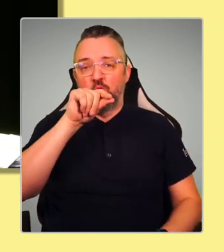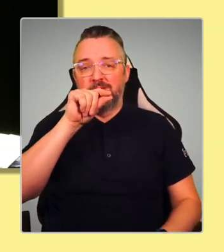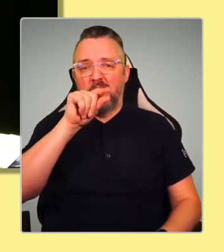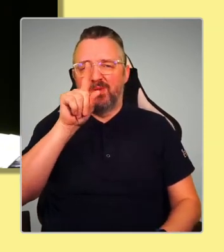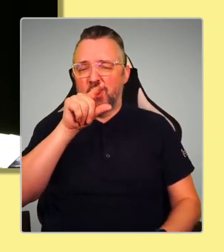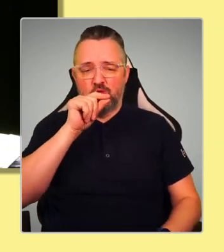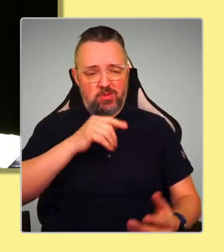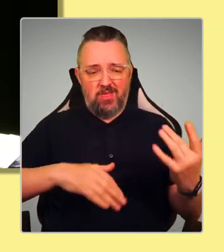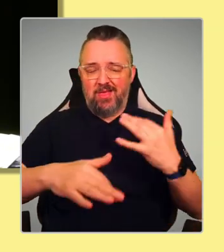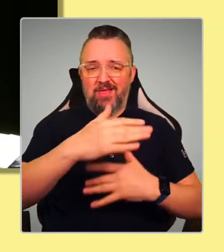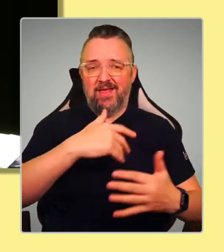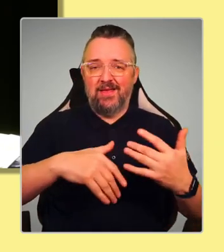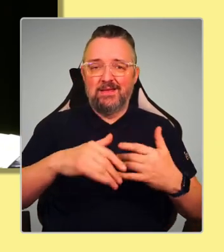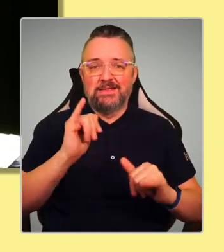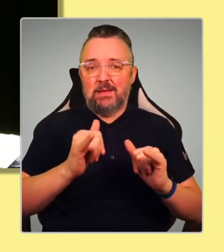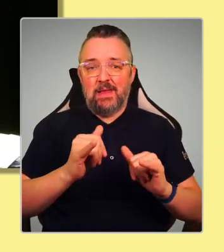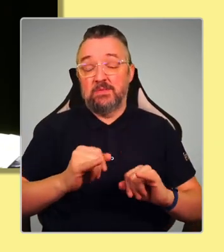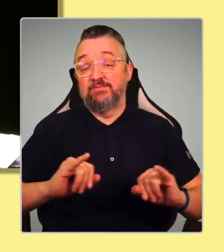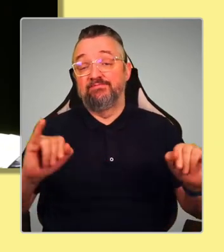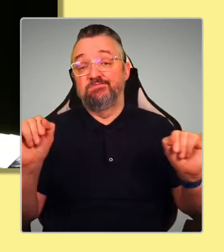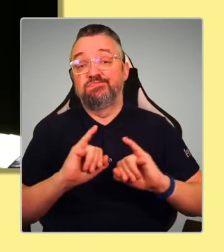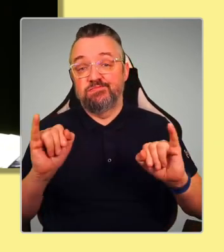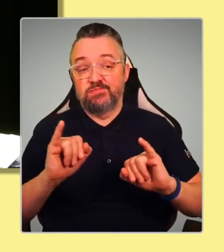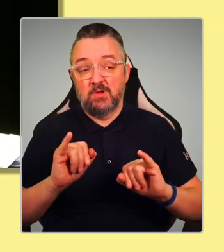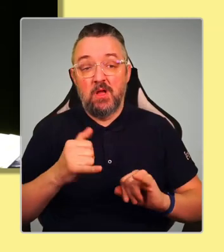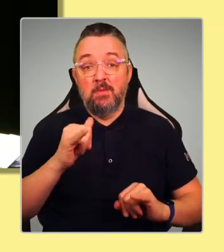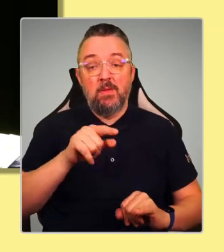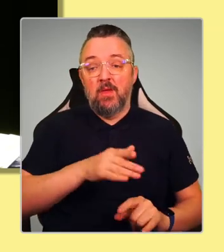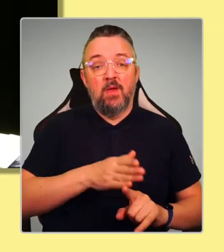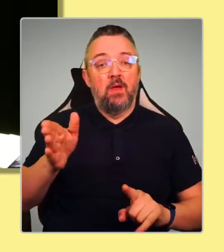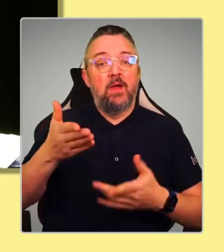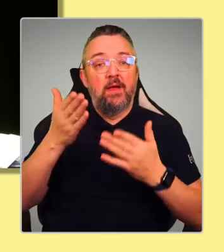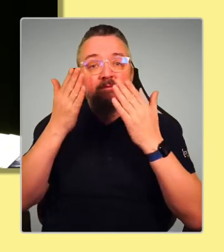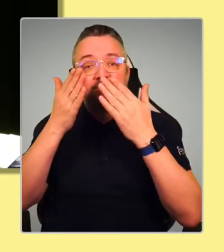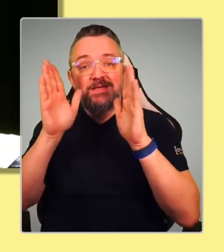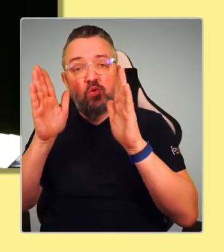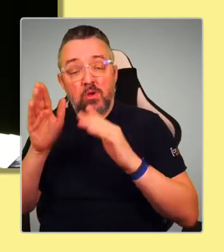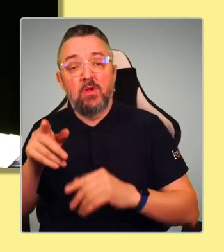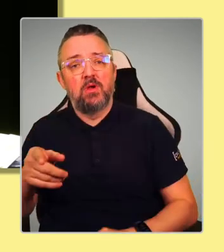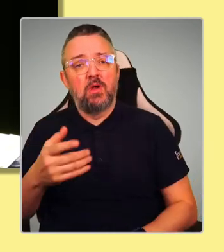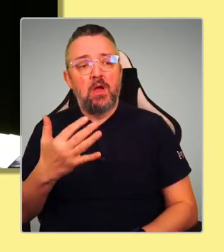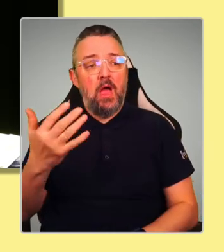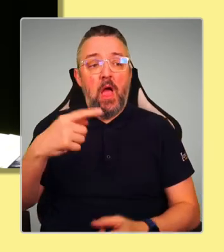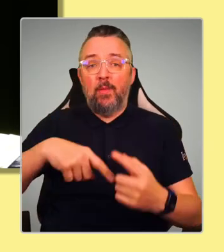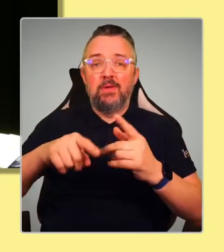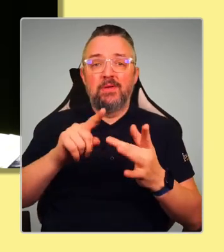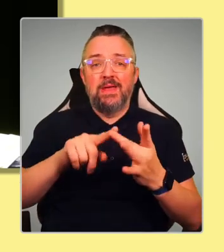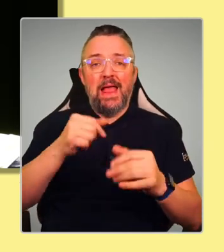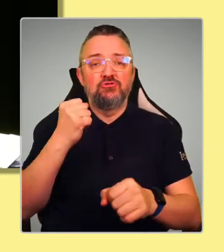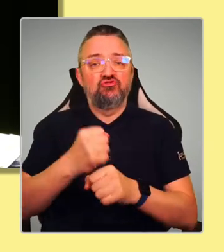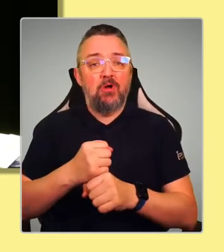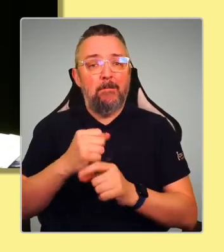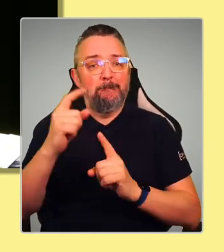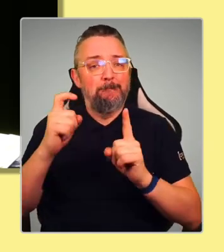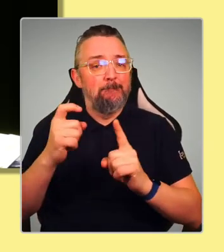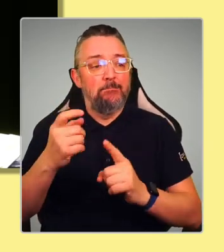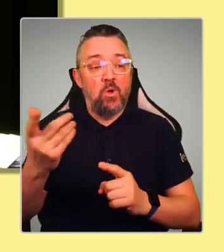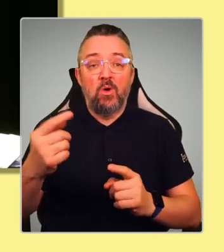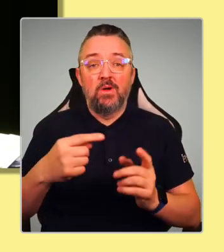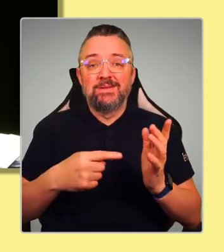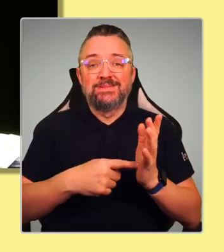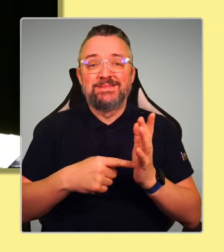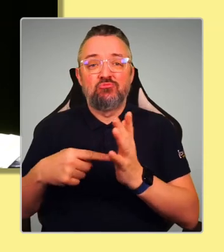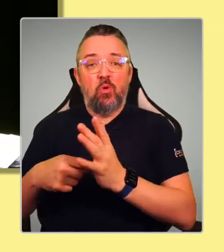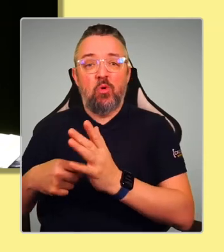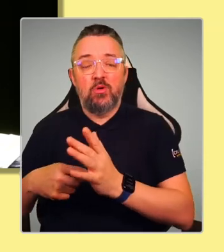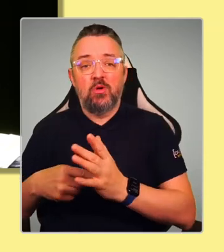cesspit at times. We might be on Facebook. How many of us are on Instagram? I think all of us probably are. What about TikTok? What about Be Real? Why are we not